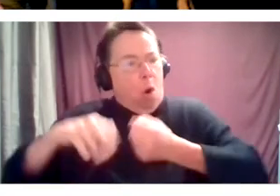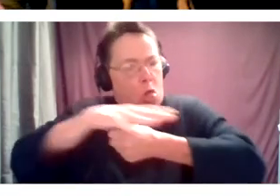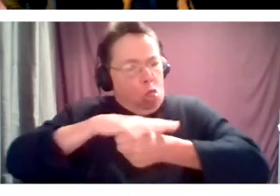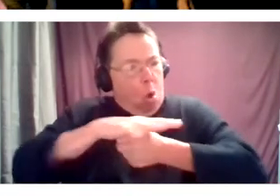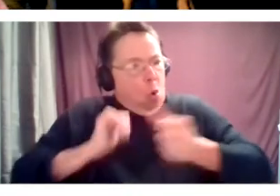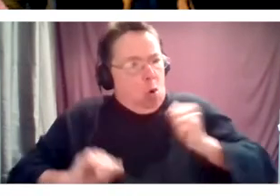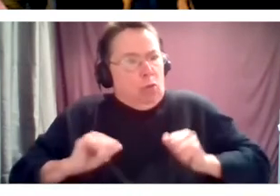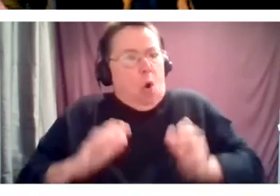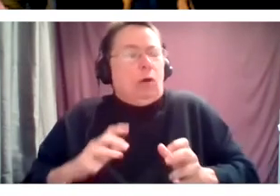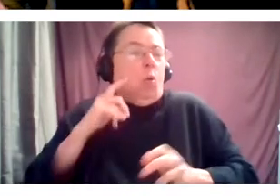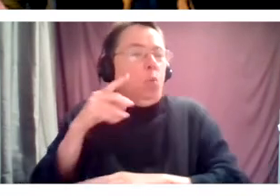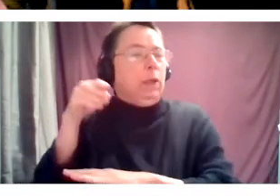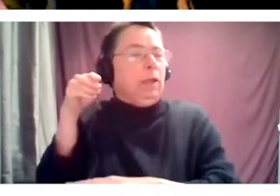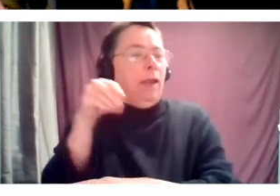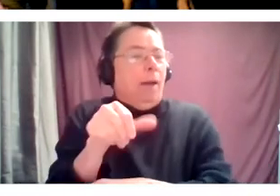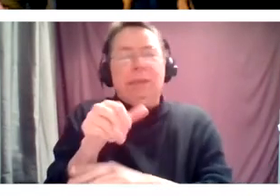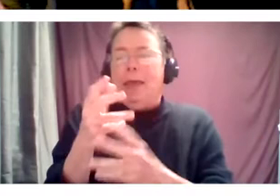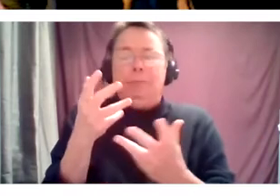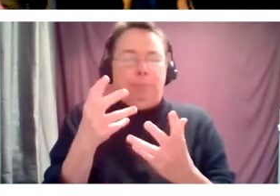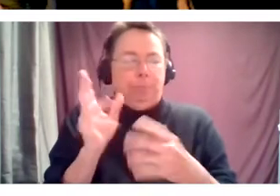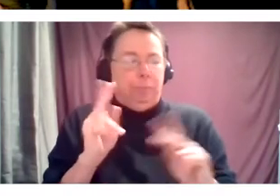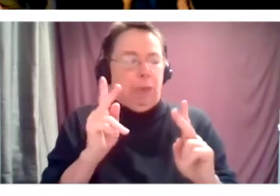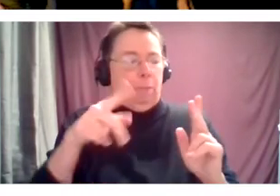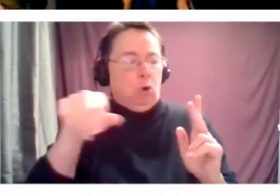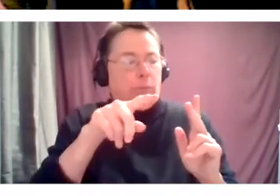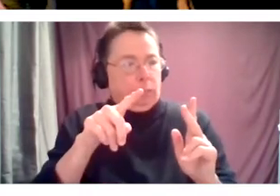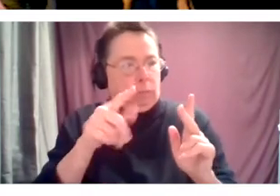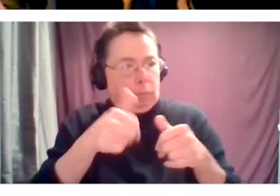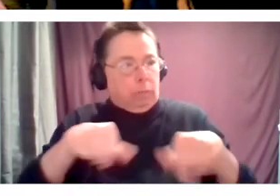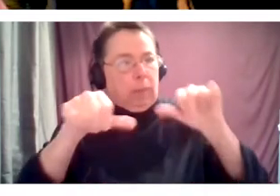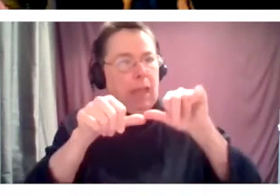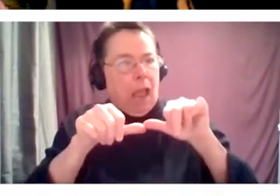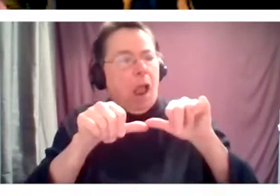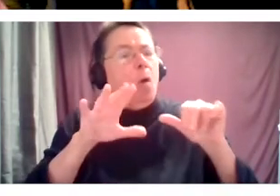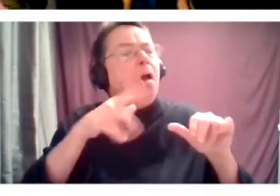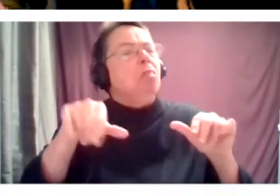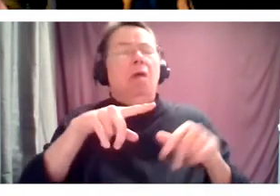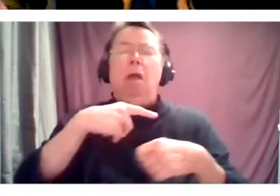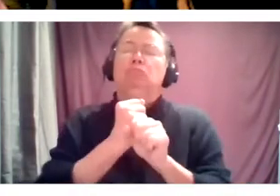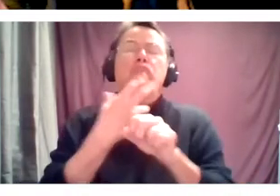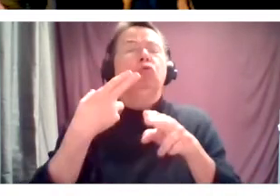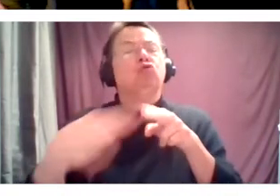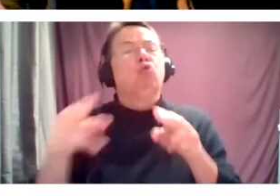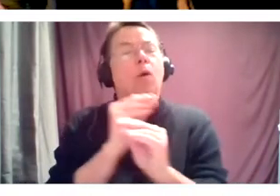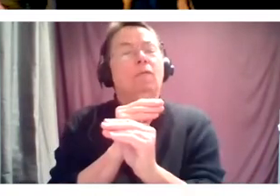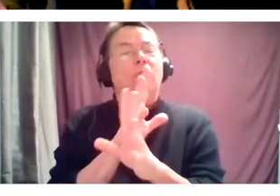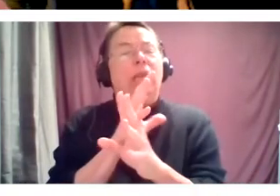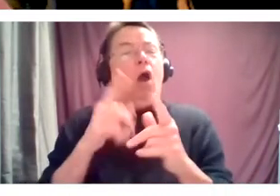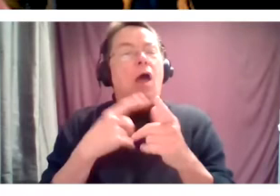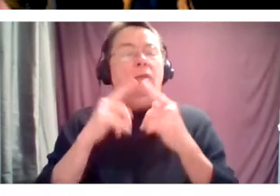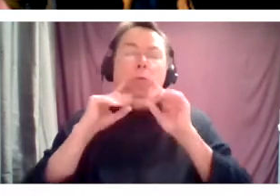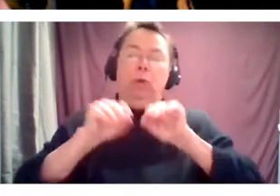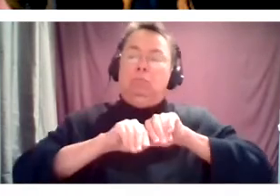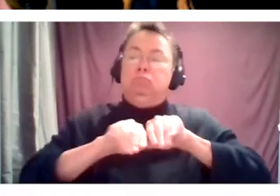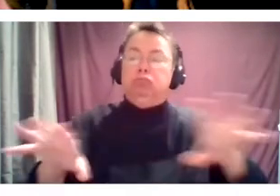artists in the local area to produce short videos that we share on social media and give them